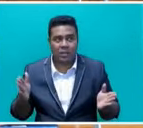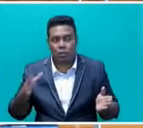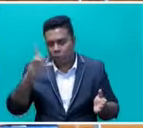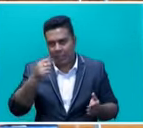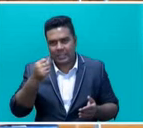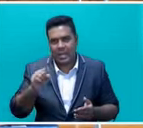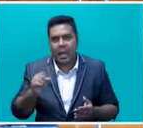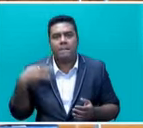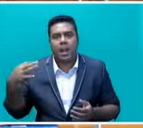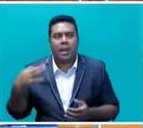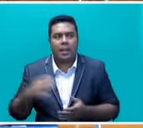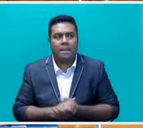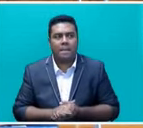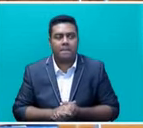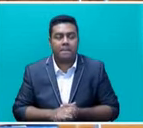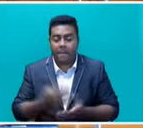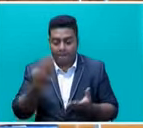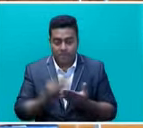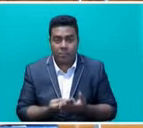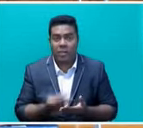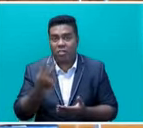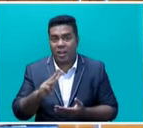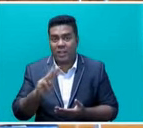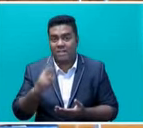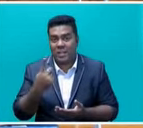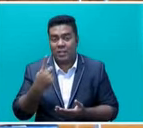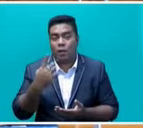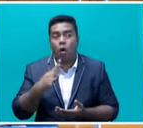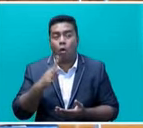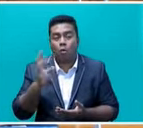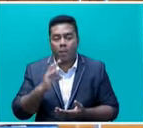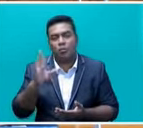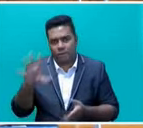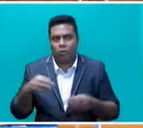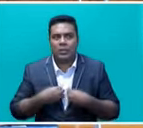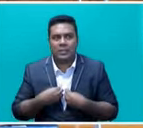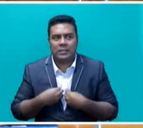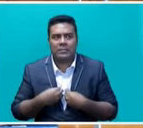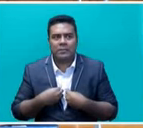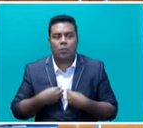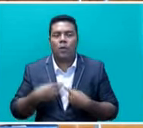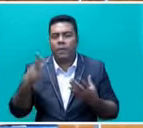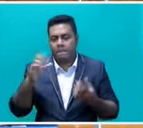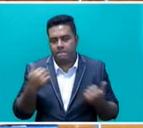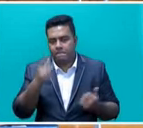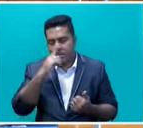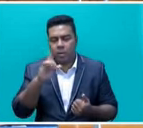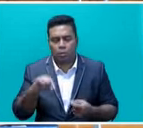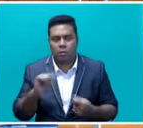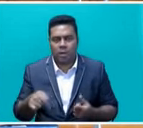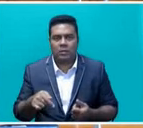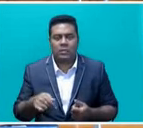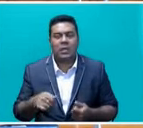still apply and just prove to us by 31st of October that you have received your second dose. We had a lot of people do that in the first round. We